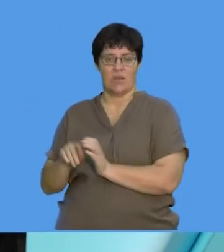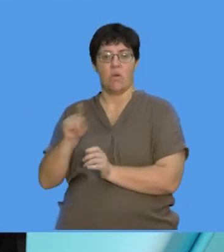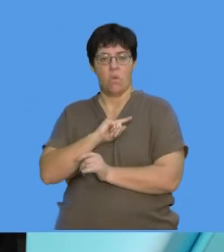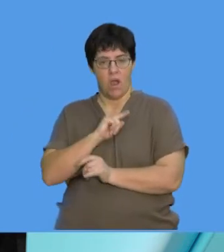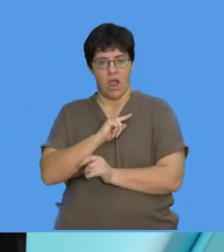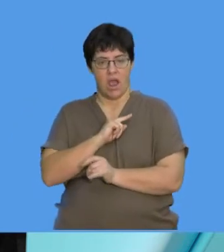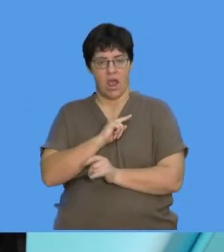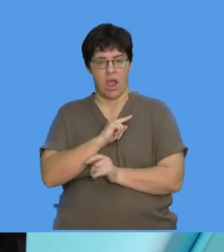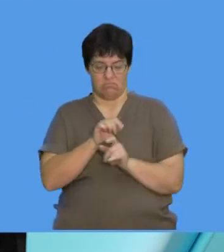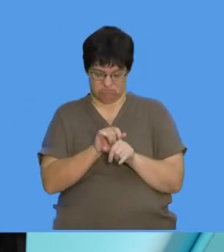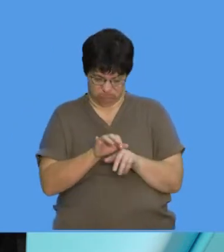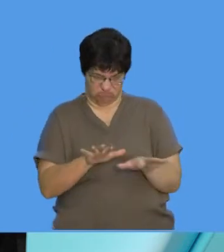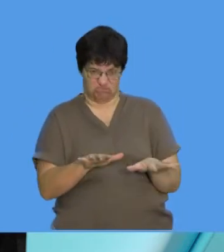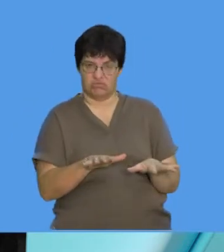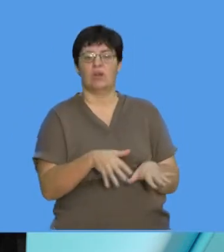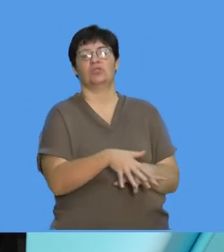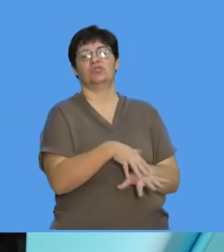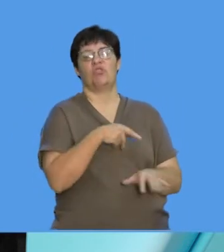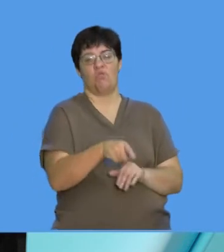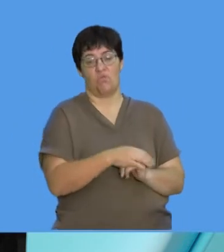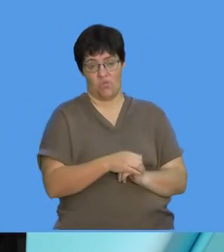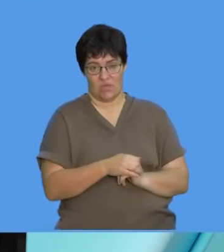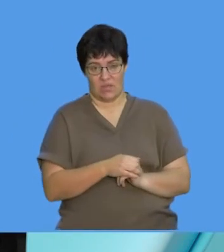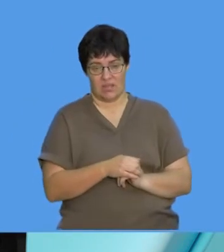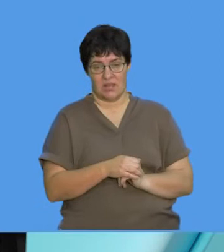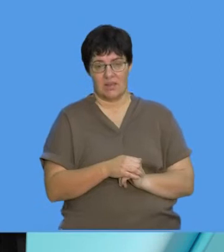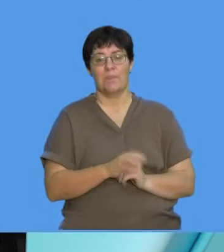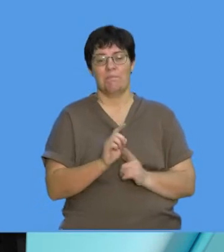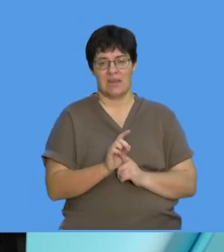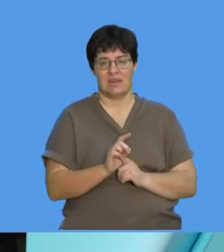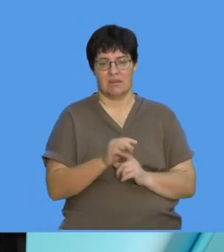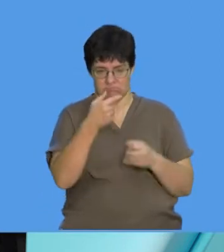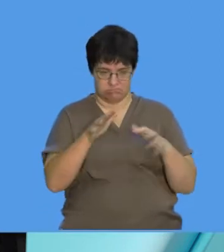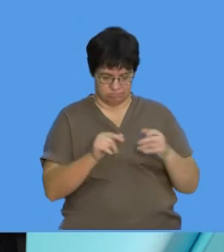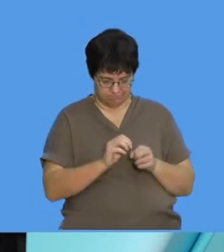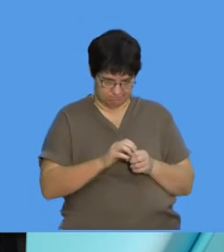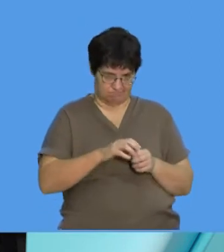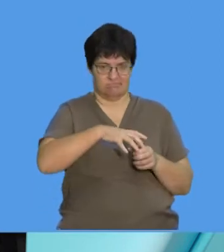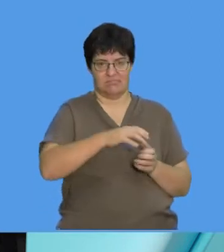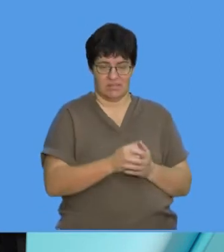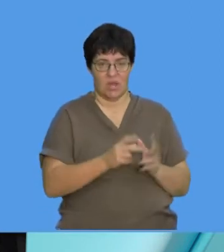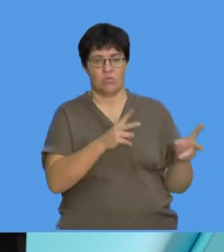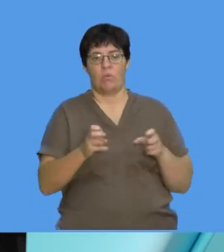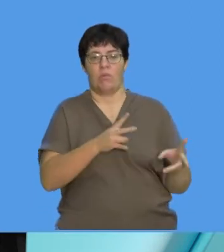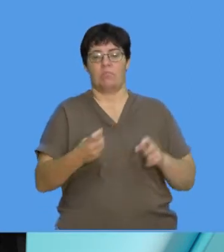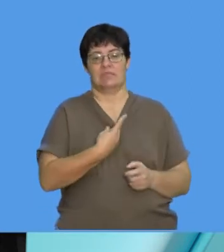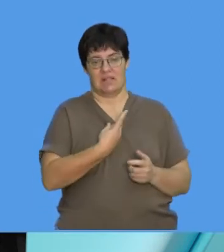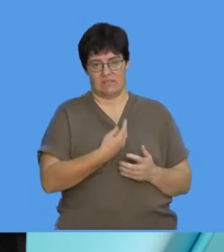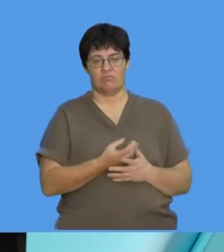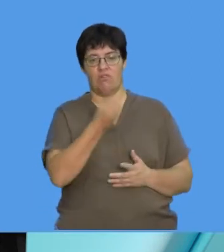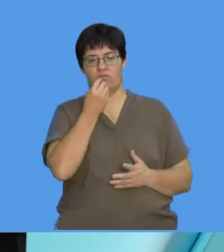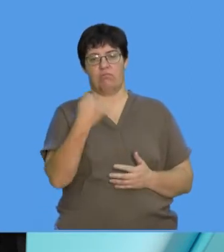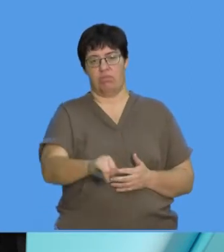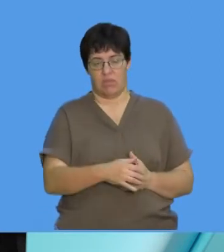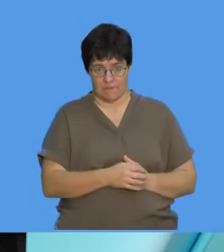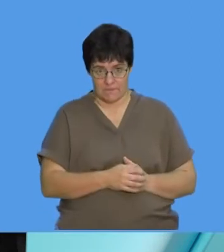right, so that we can stop it or slow down the process of it dividing to make more copies of